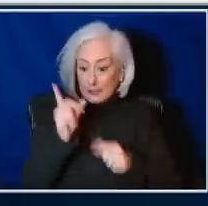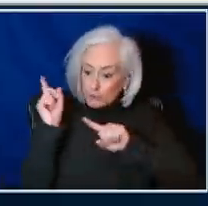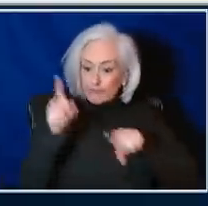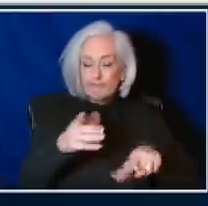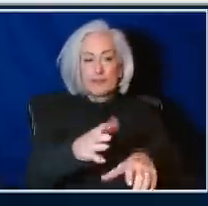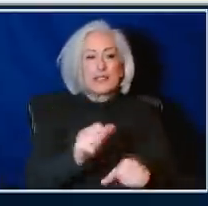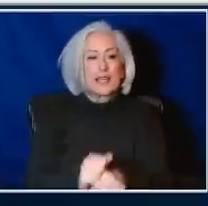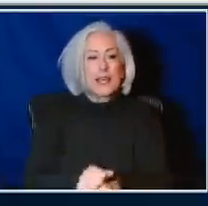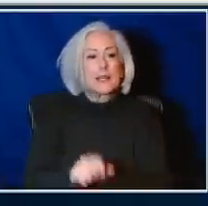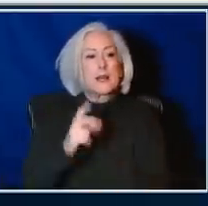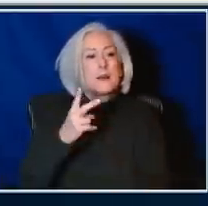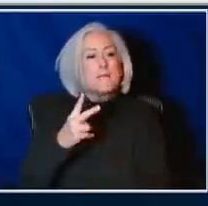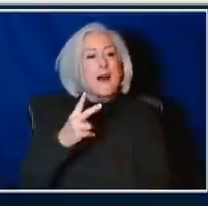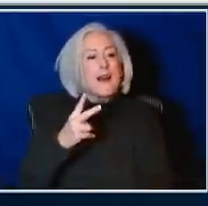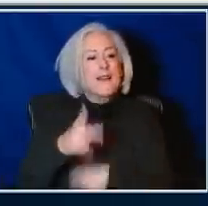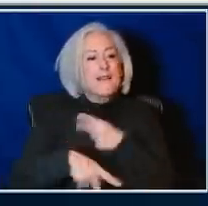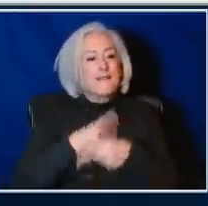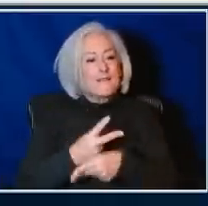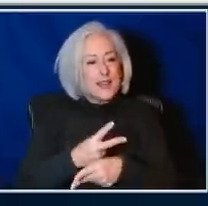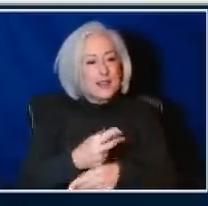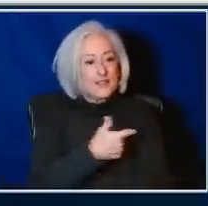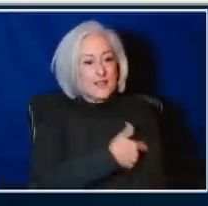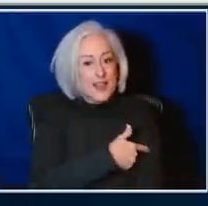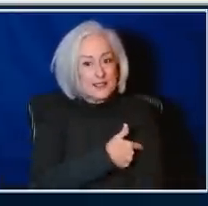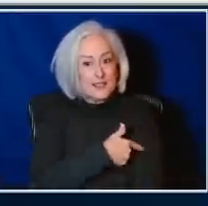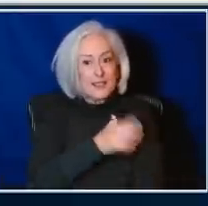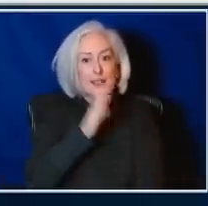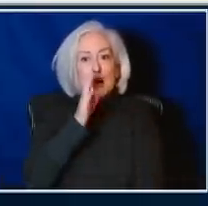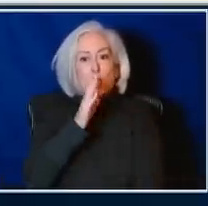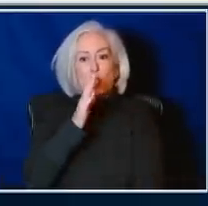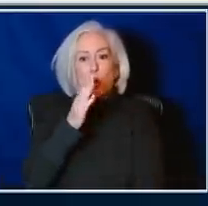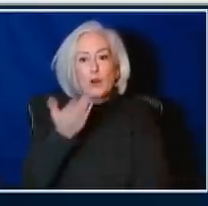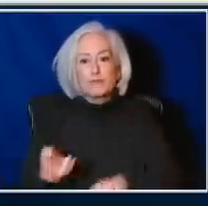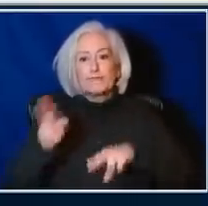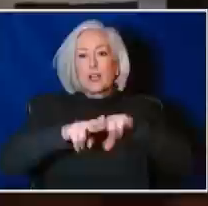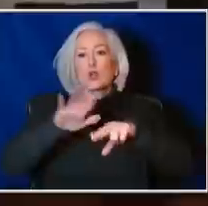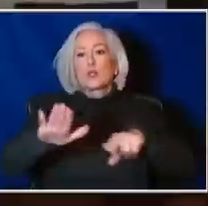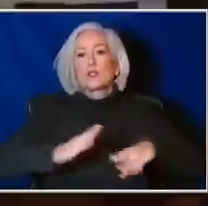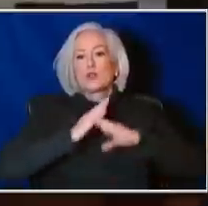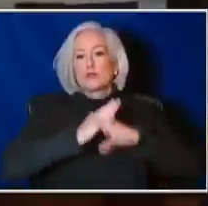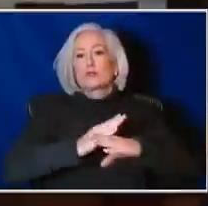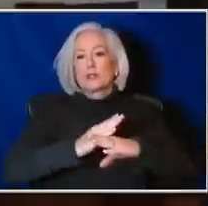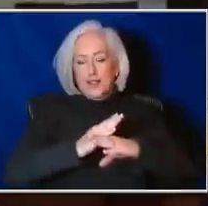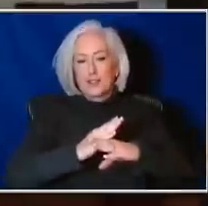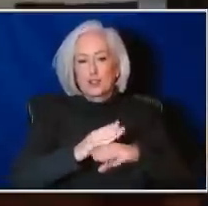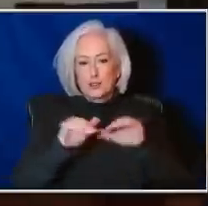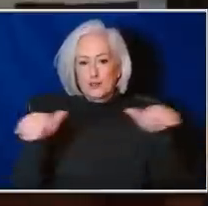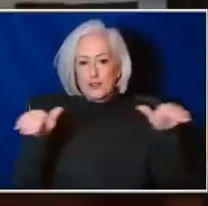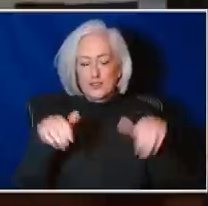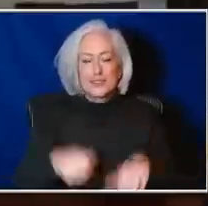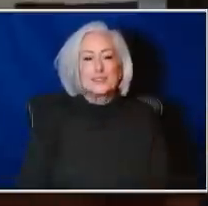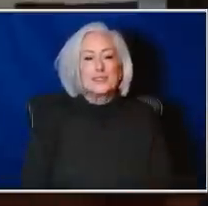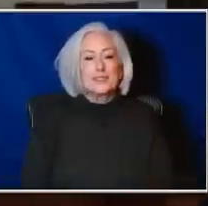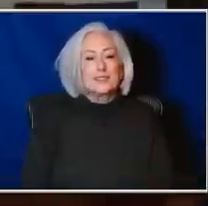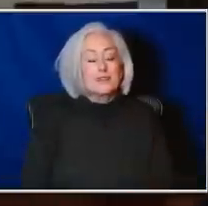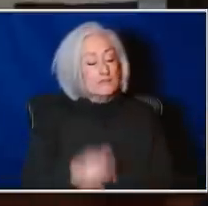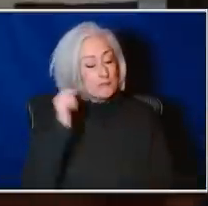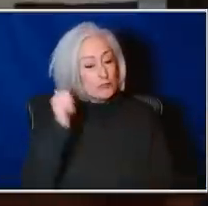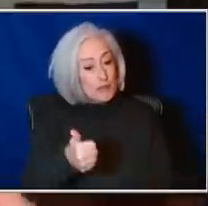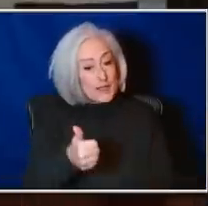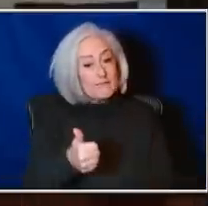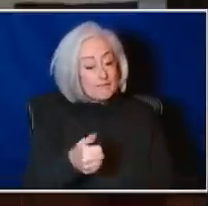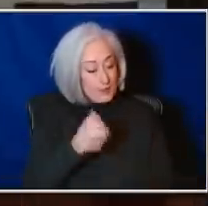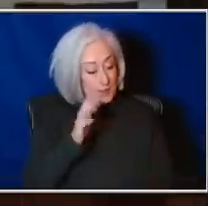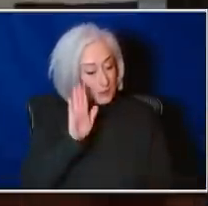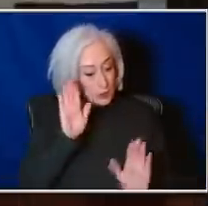they'll reestablish that safety threshold. Was that your sense? Exactly. And, you know, I mean, I hate to point to you, Steve, but you're a great example of